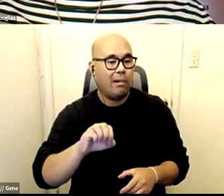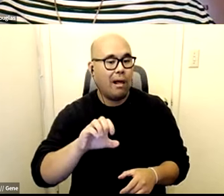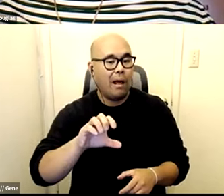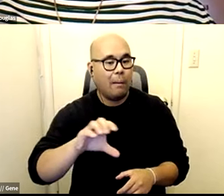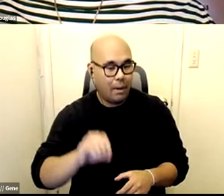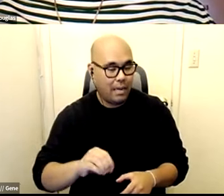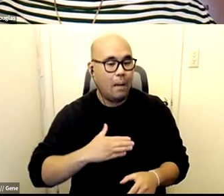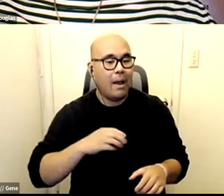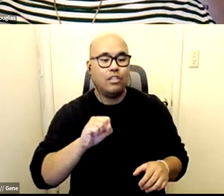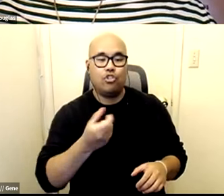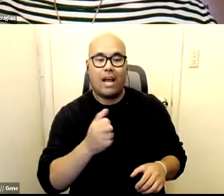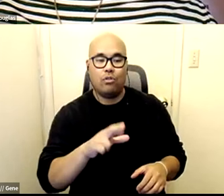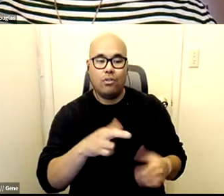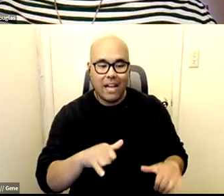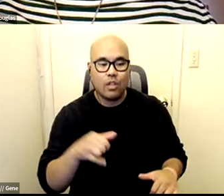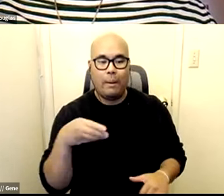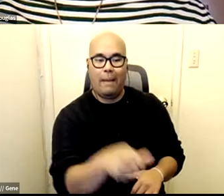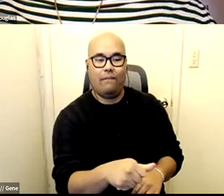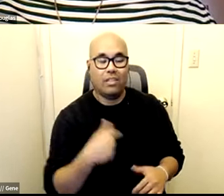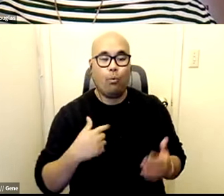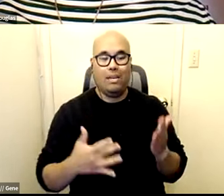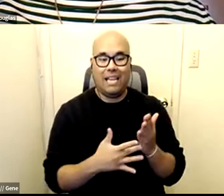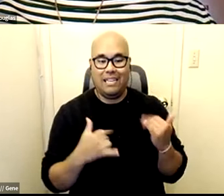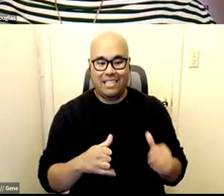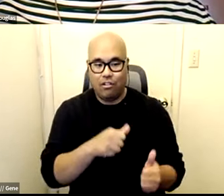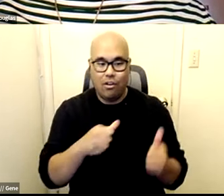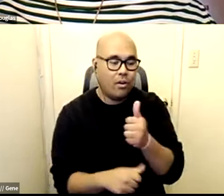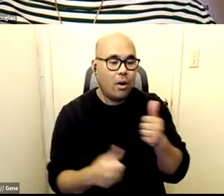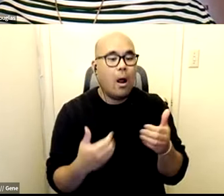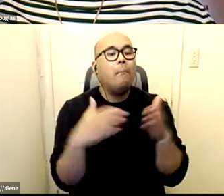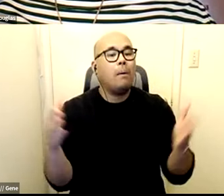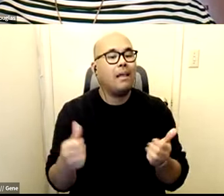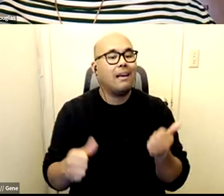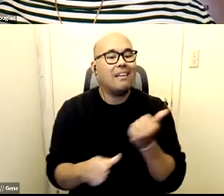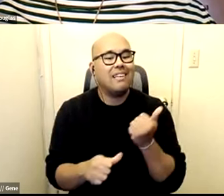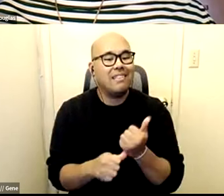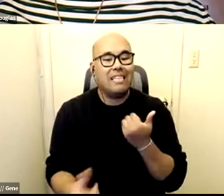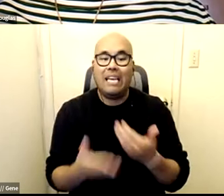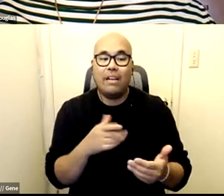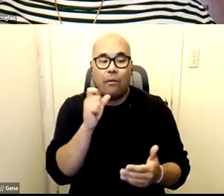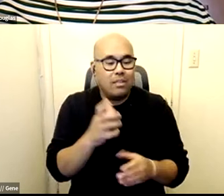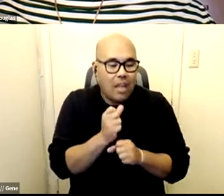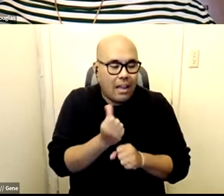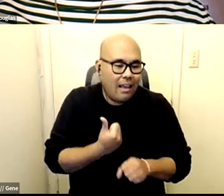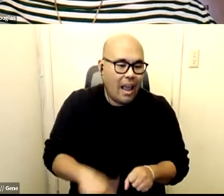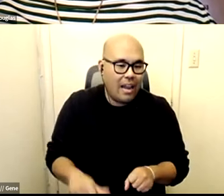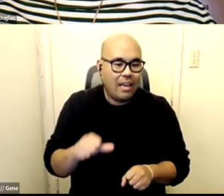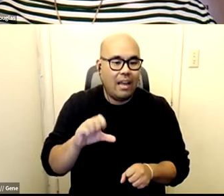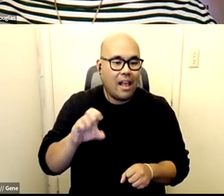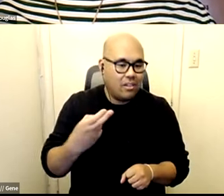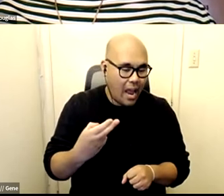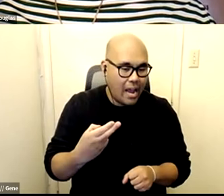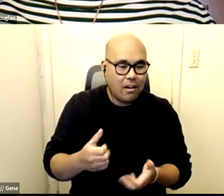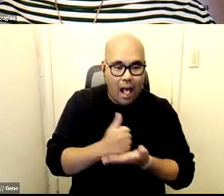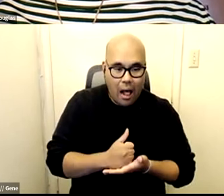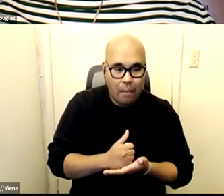for so i was still technically on public assistance even though i wasn't getting cash or food stamps to keep